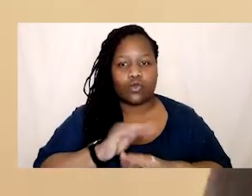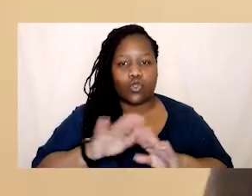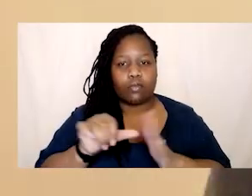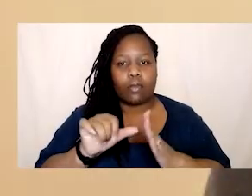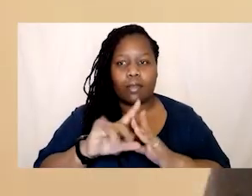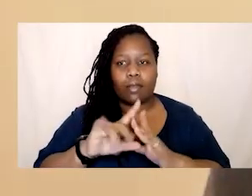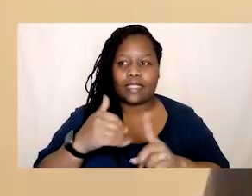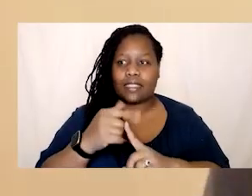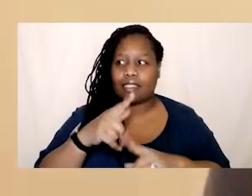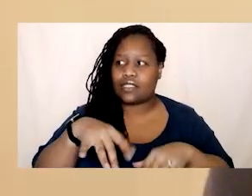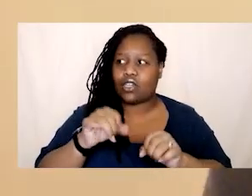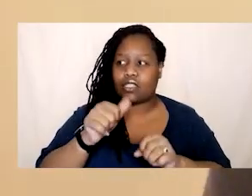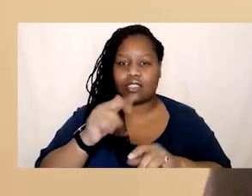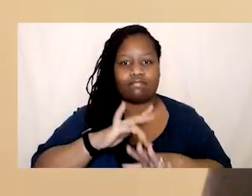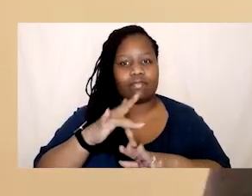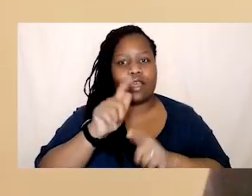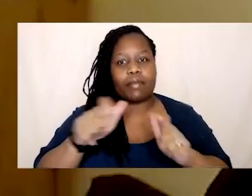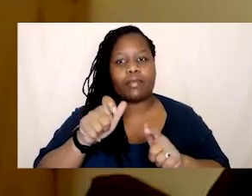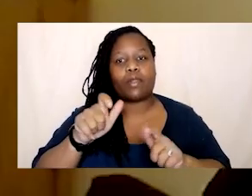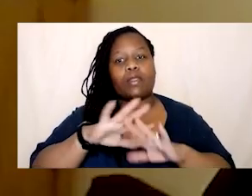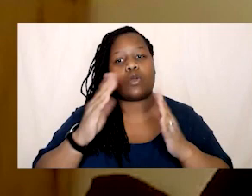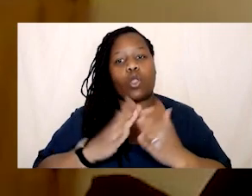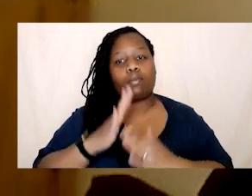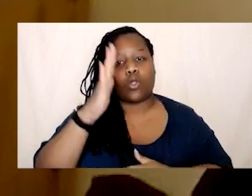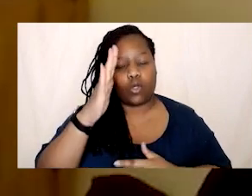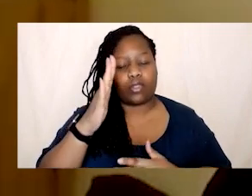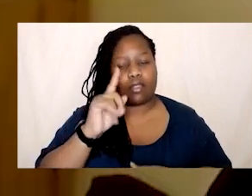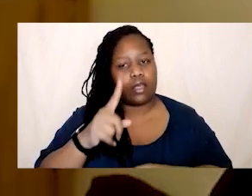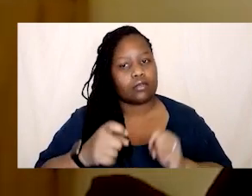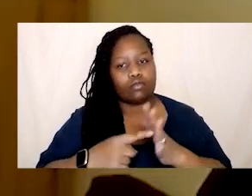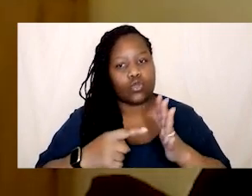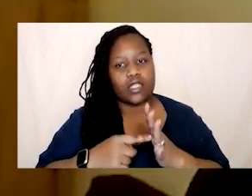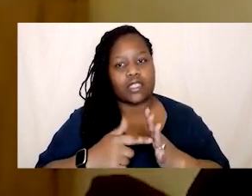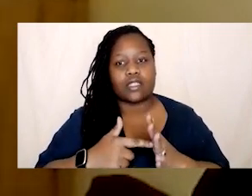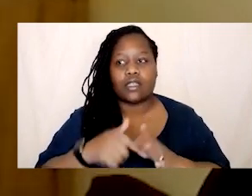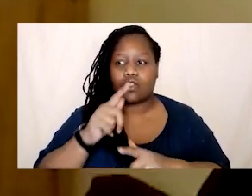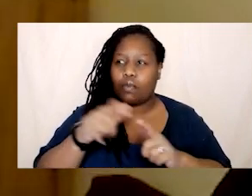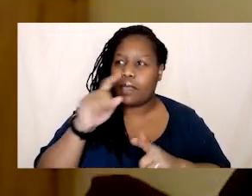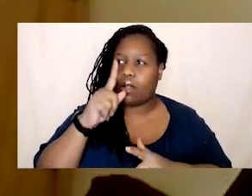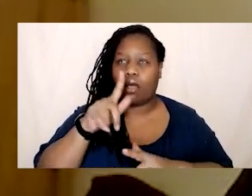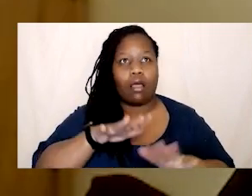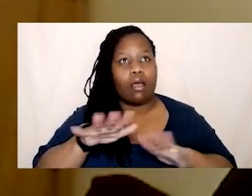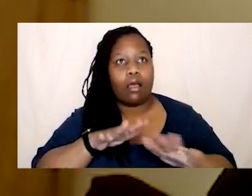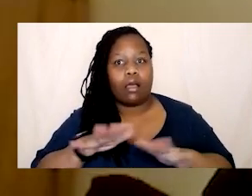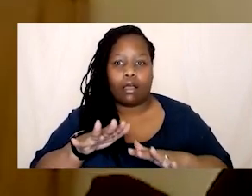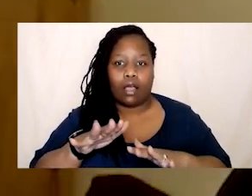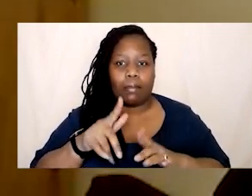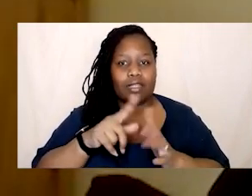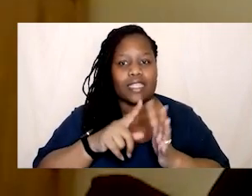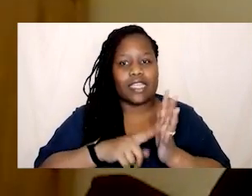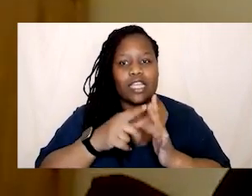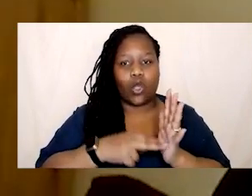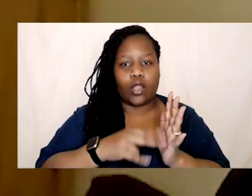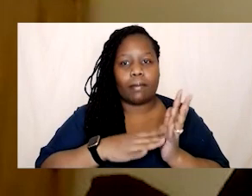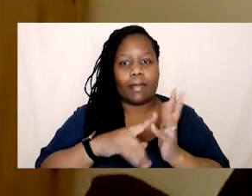Yeah, for me, like, that was so, so, so important. And you'll see people, you know, panicking about Elon Musk, you know, taking over Twitter. And actually,